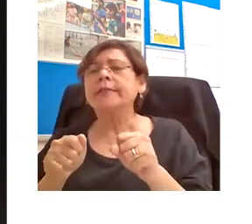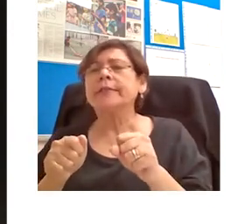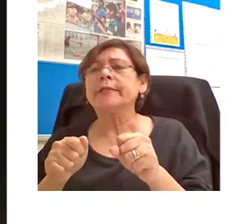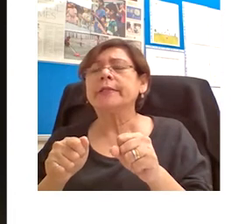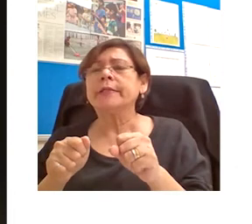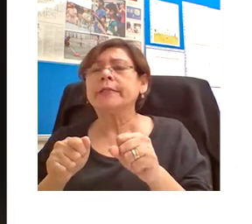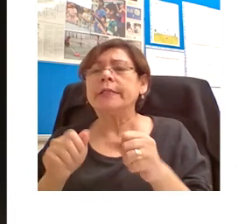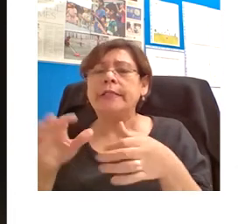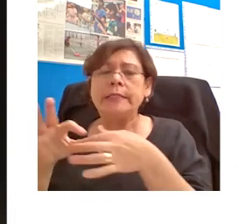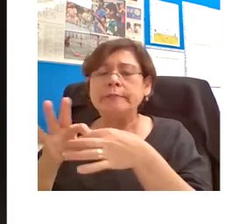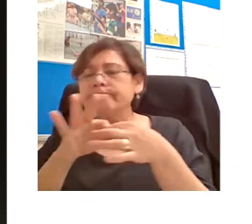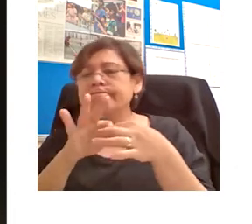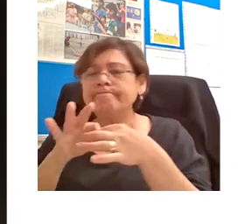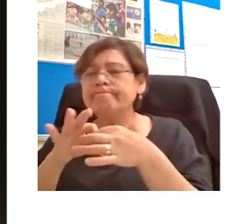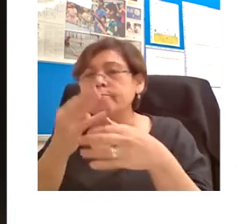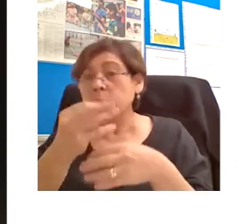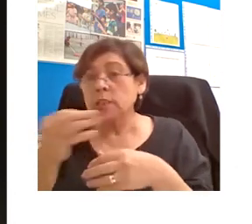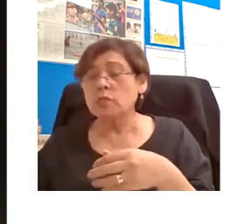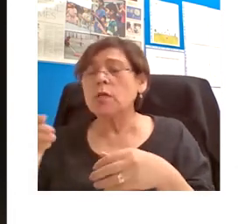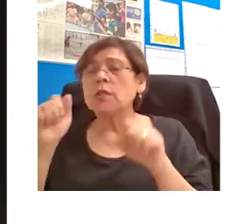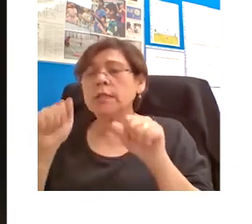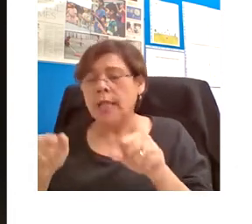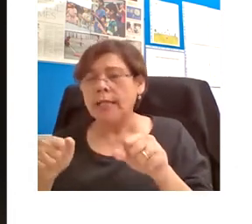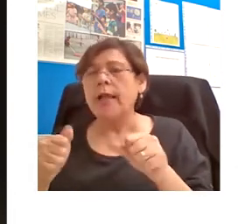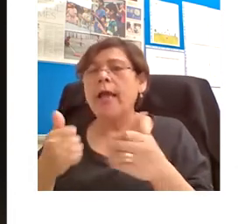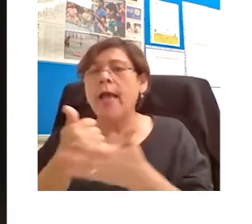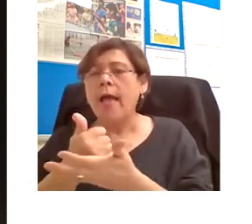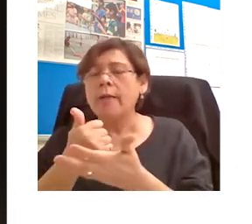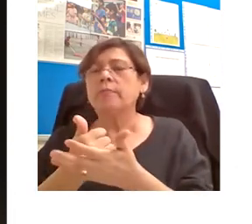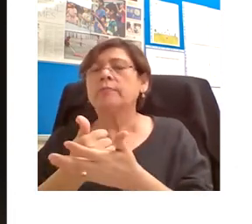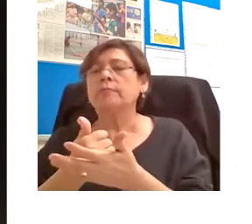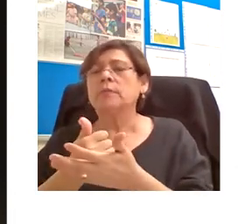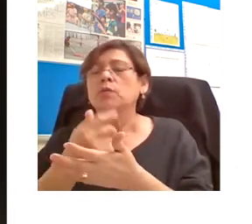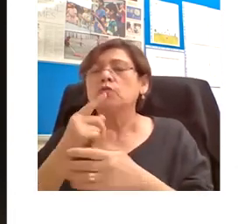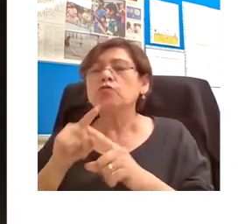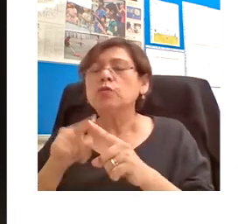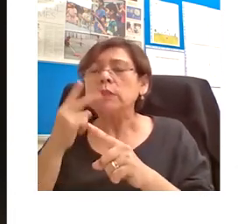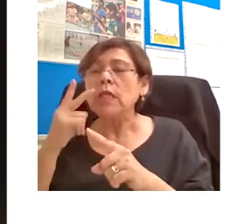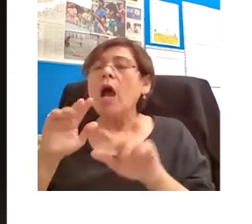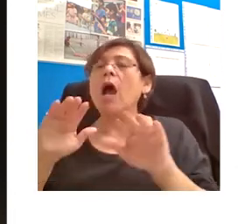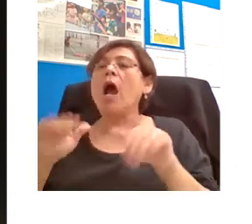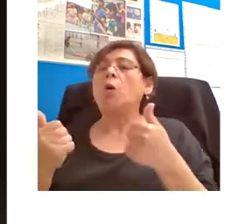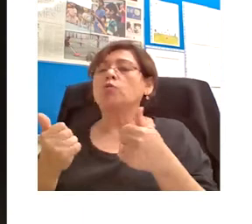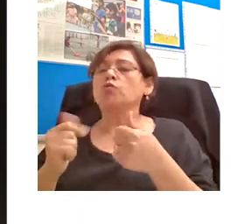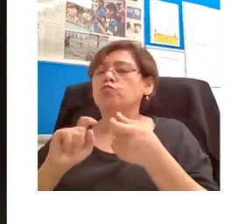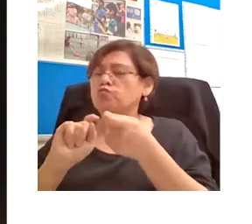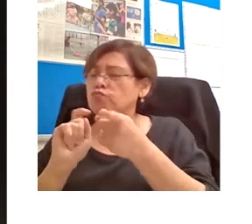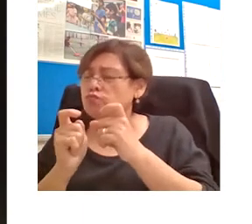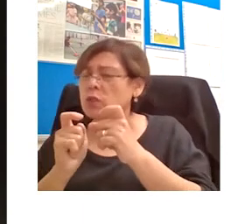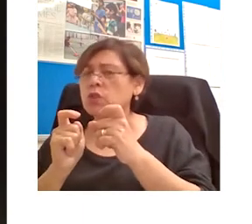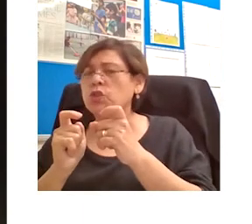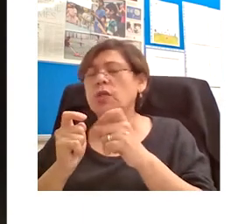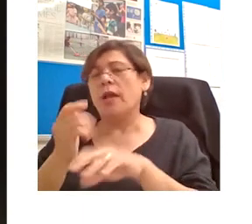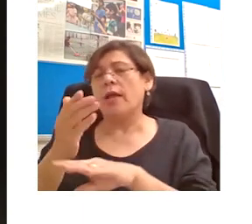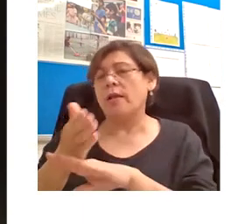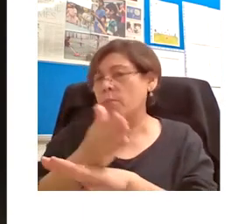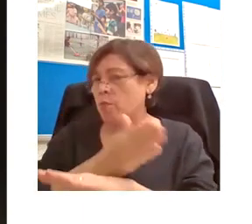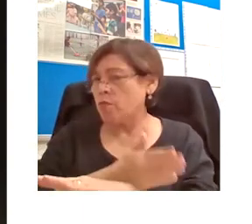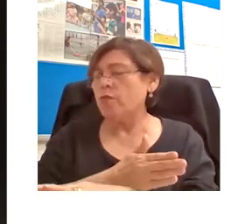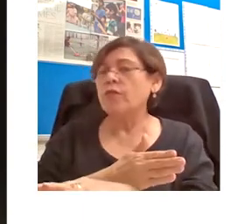material, range in multiple pathways, accommodates constant revision and development. I think maybe even more